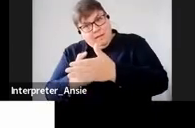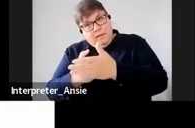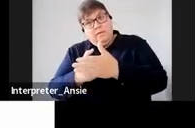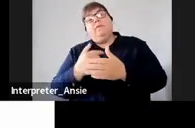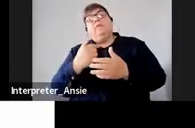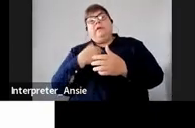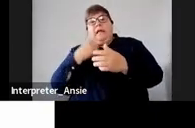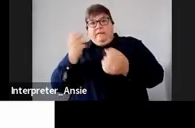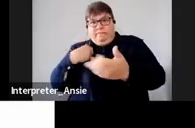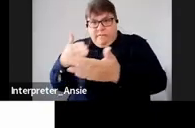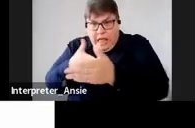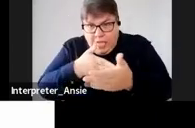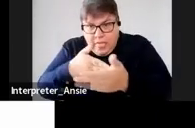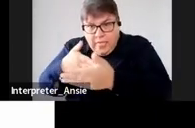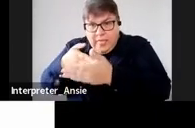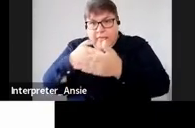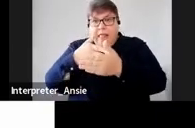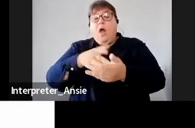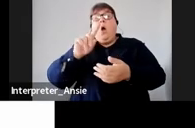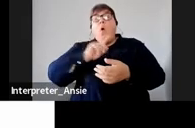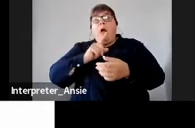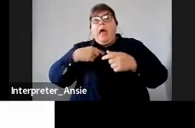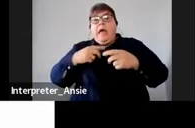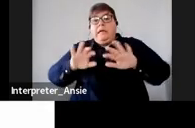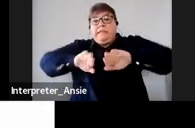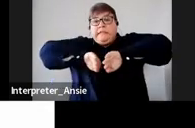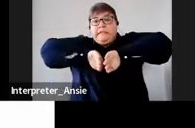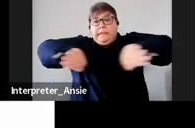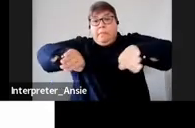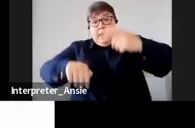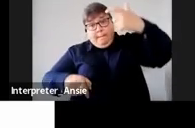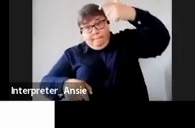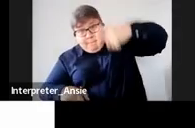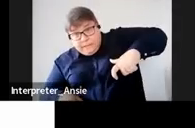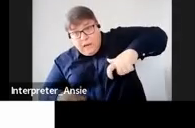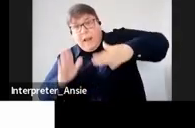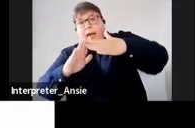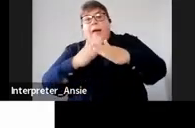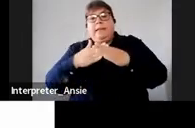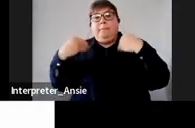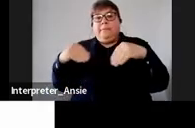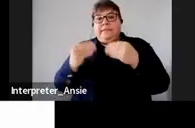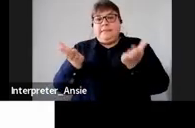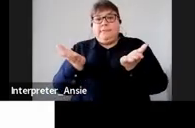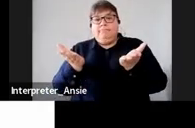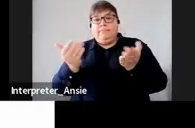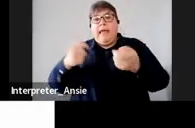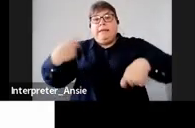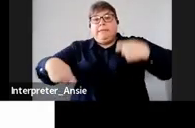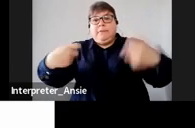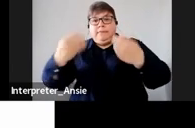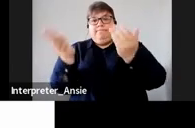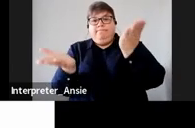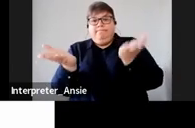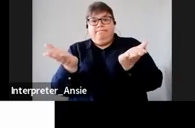because now I wouldn't be able to separate the personal income which received and the business expenses received because now